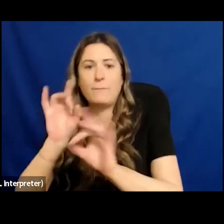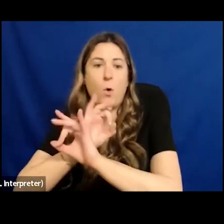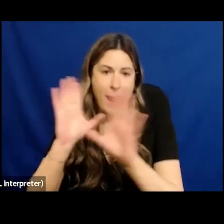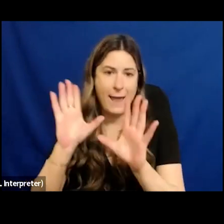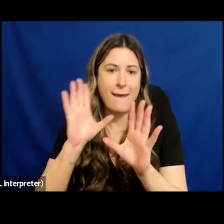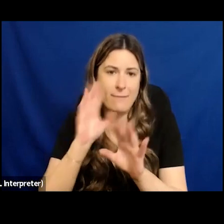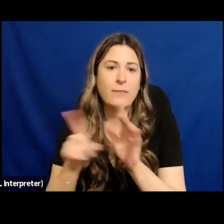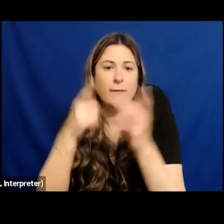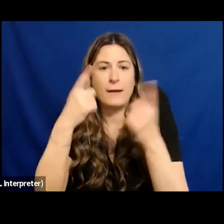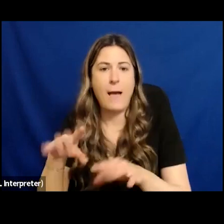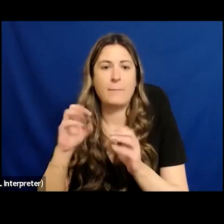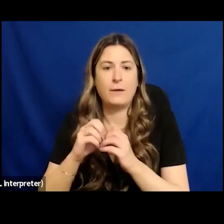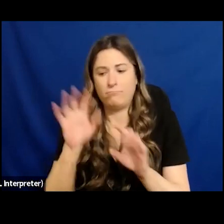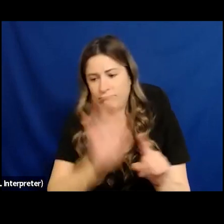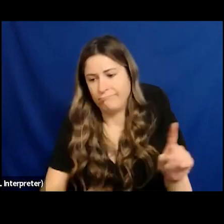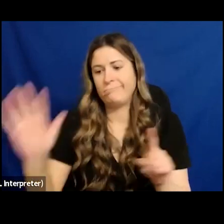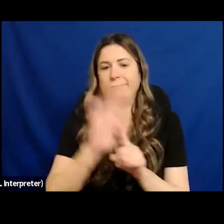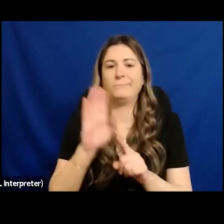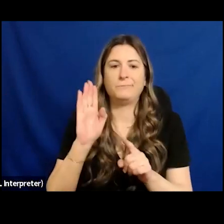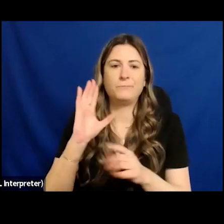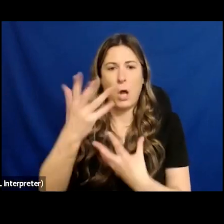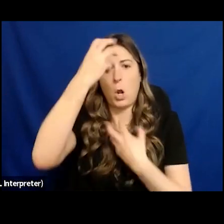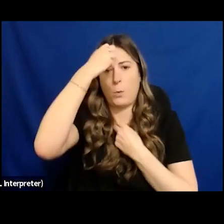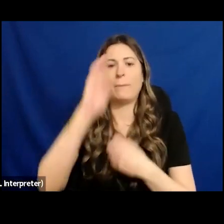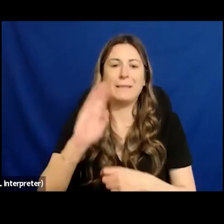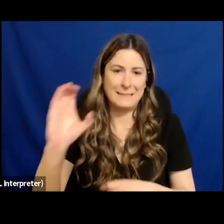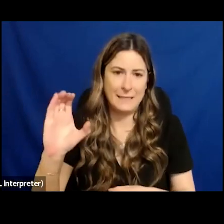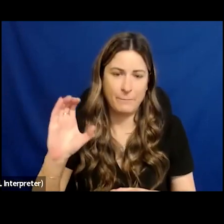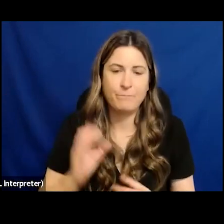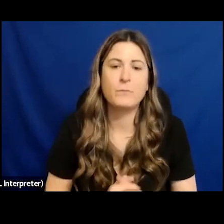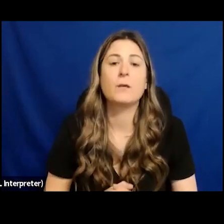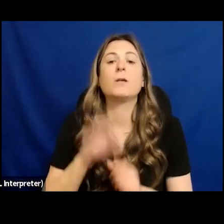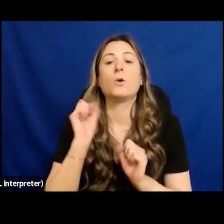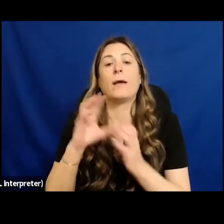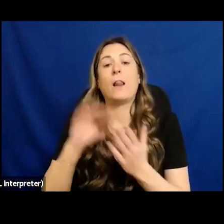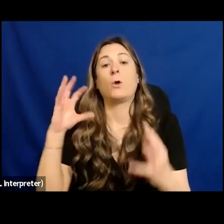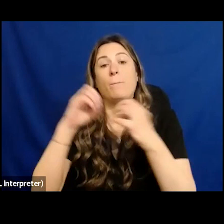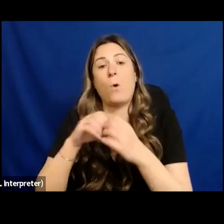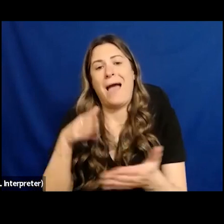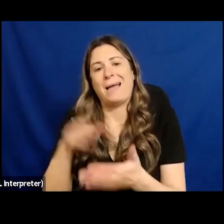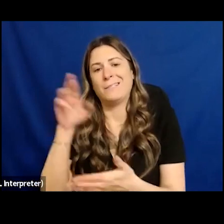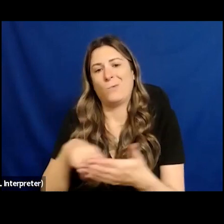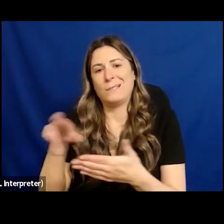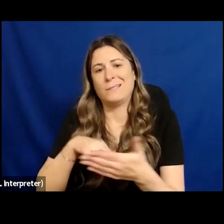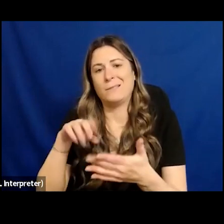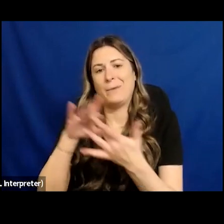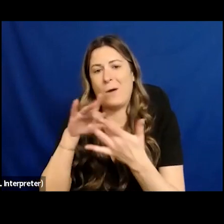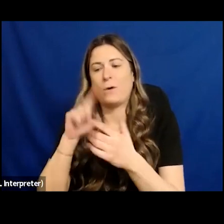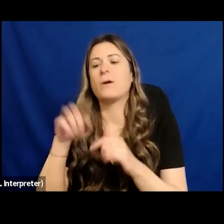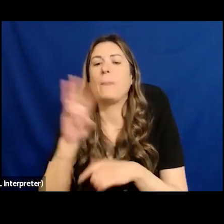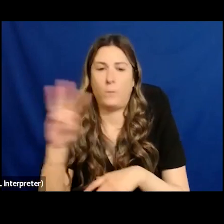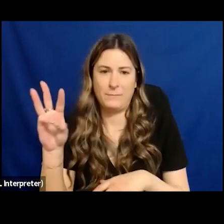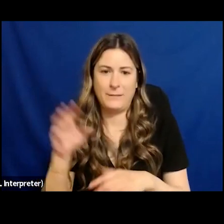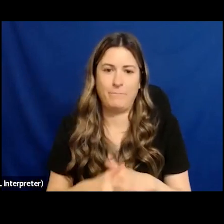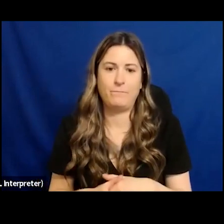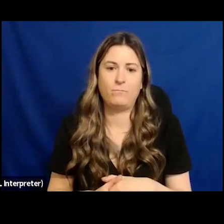you can learn more about the resilience bc anti-racism network at their website i am the program manager for the leading change